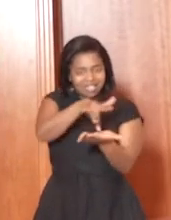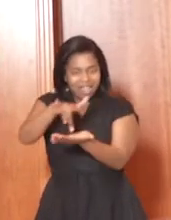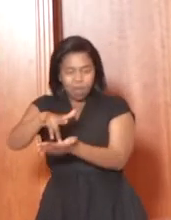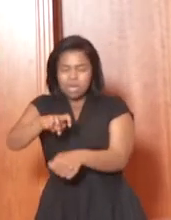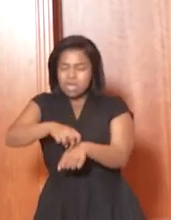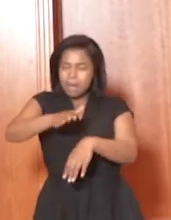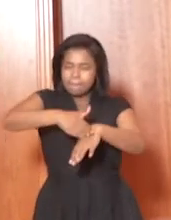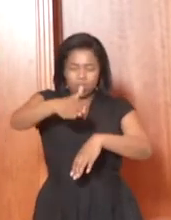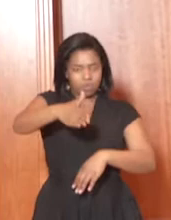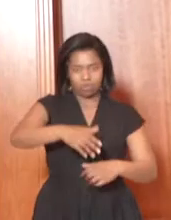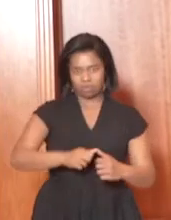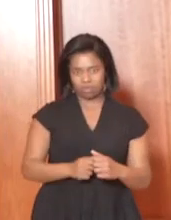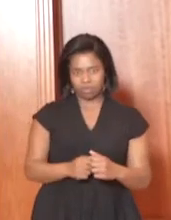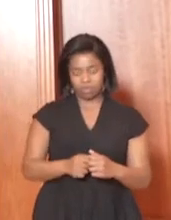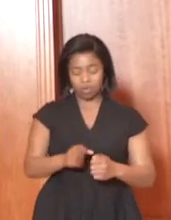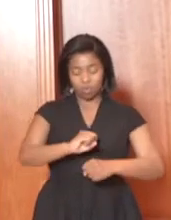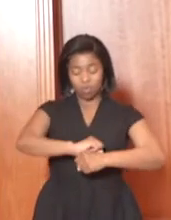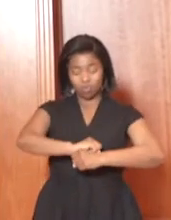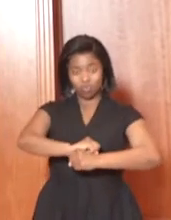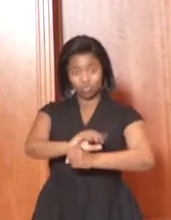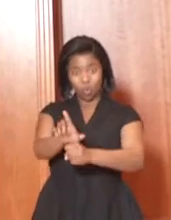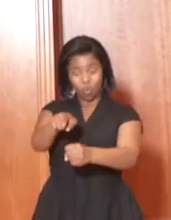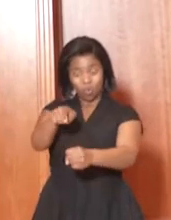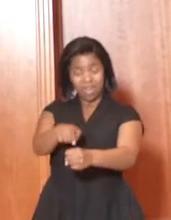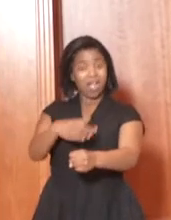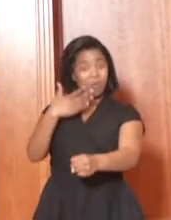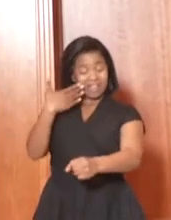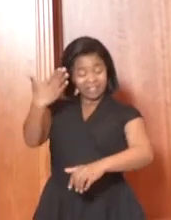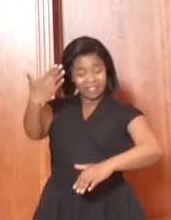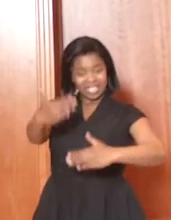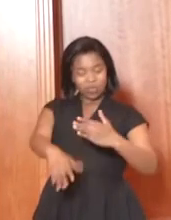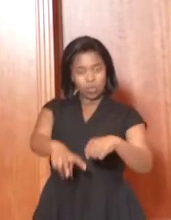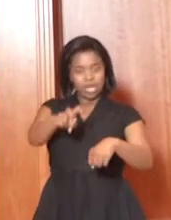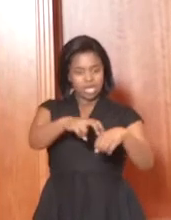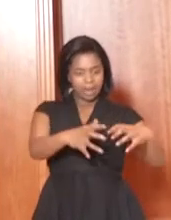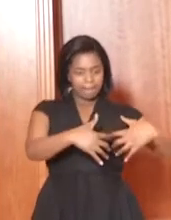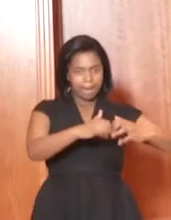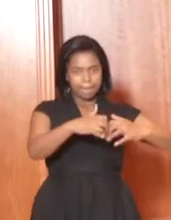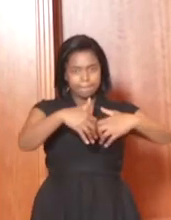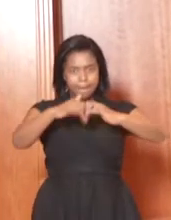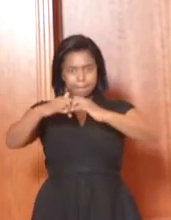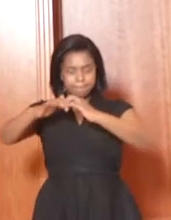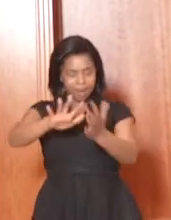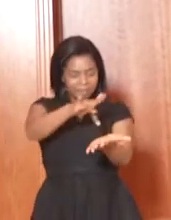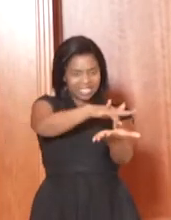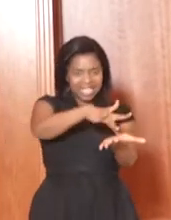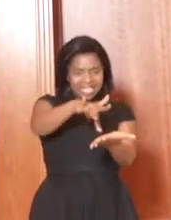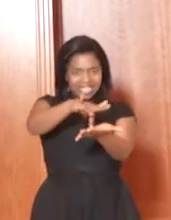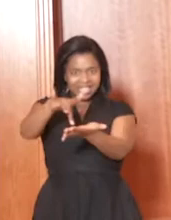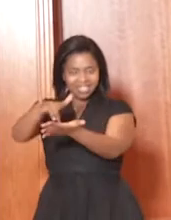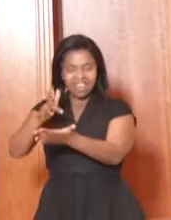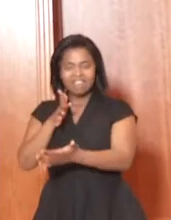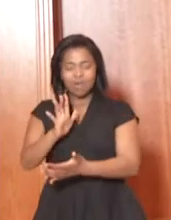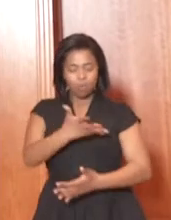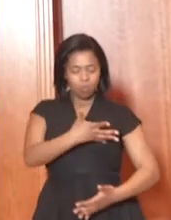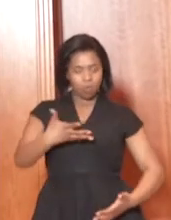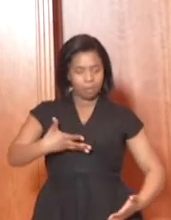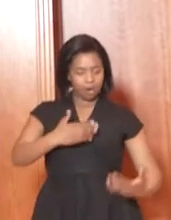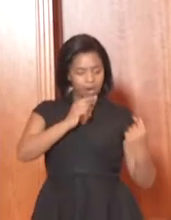COVID legacy must be that we should have such shelters throughout the country.